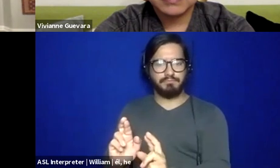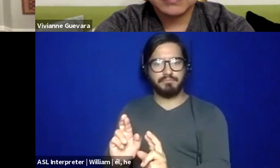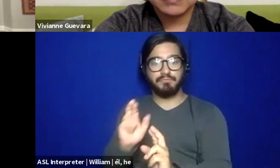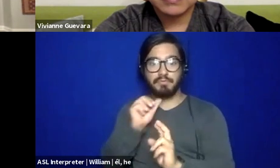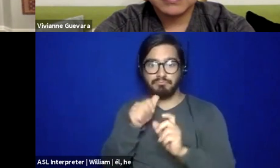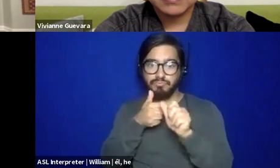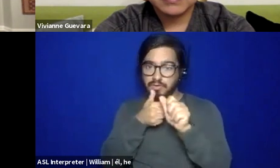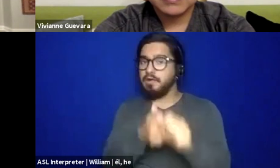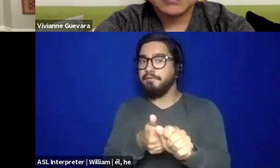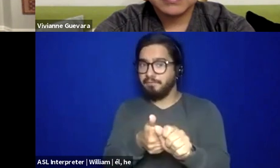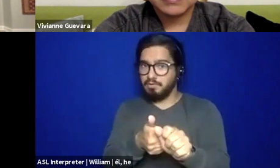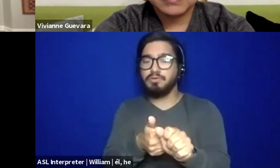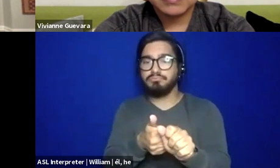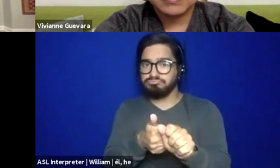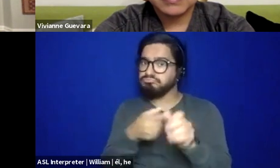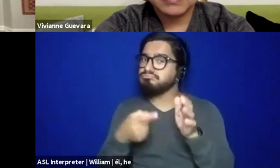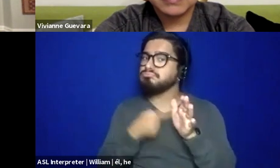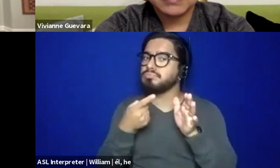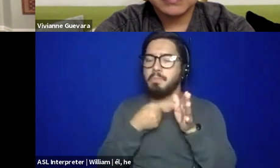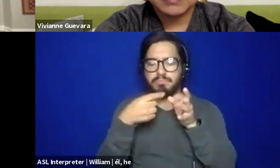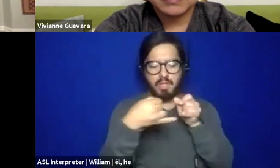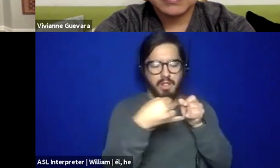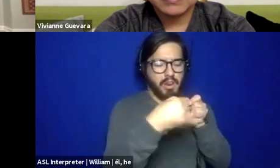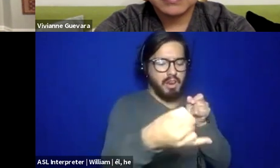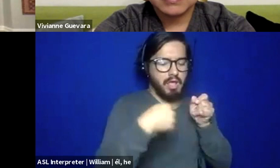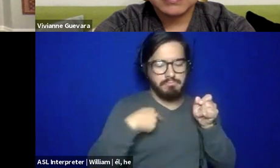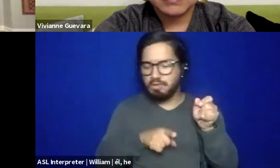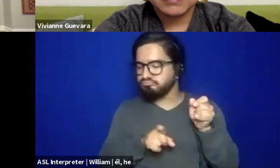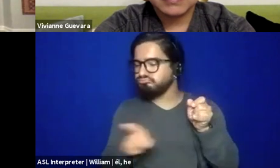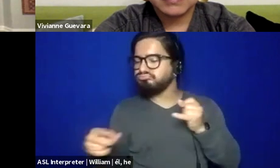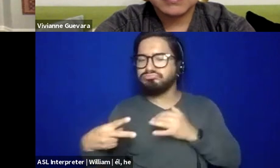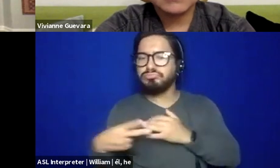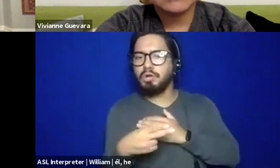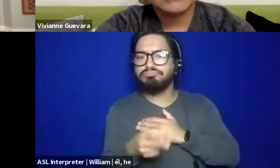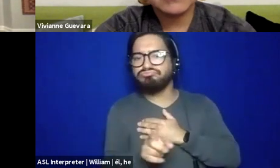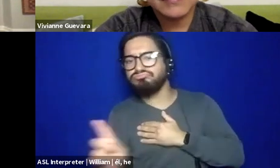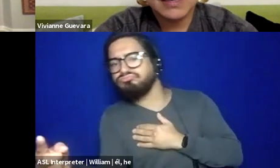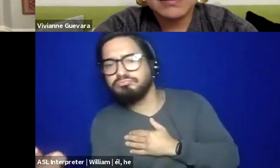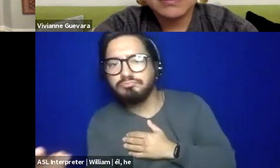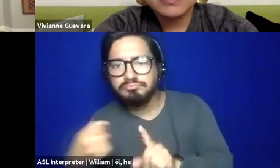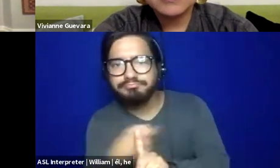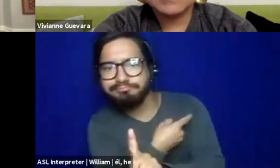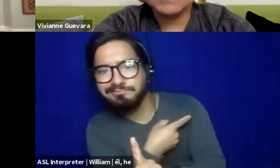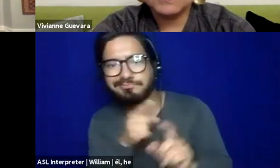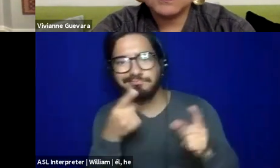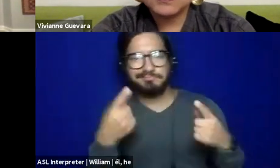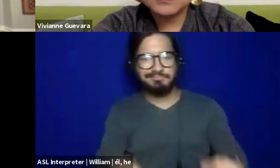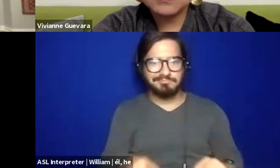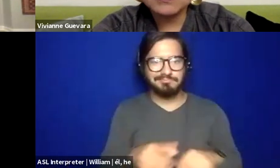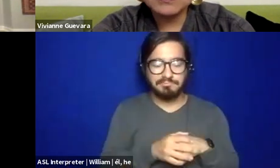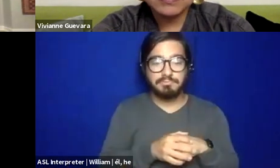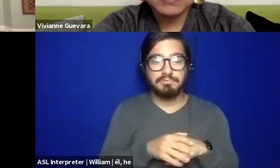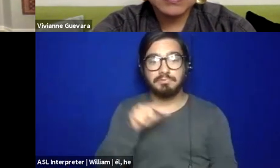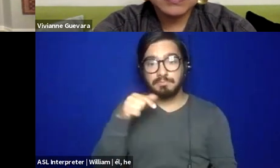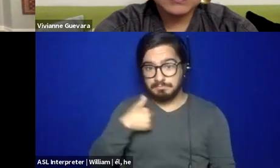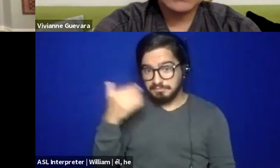I call outside the lines all the time. And so one of the things that I am very, um, aware